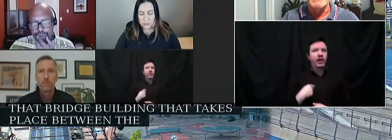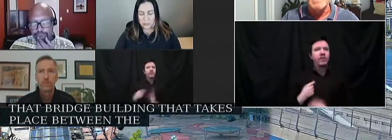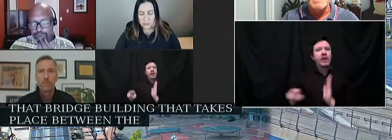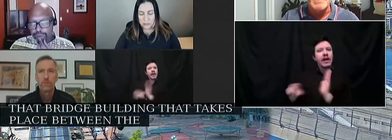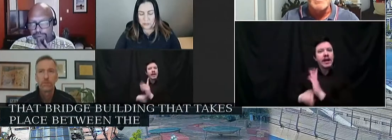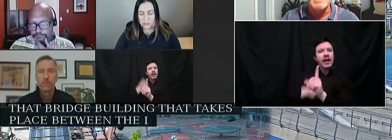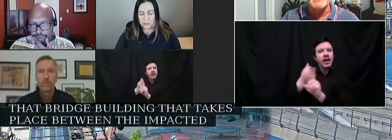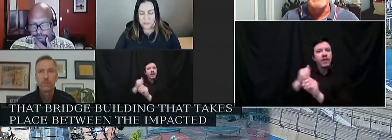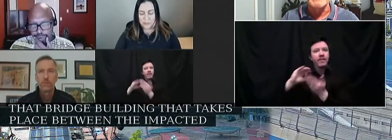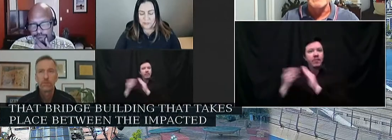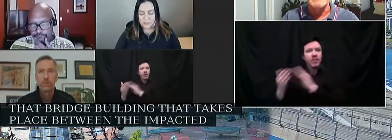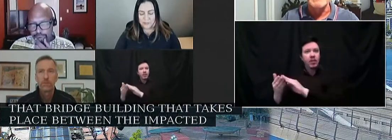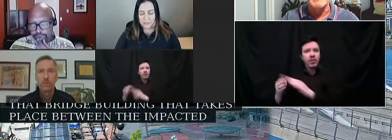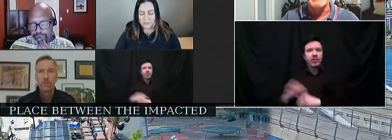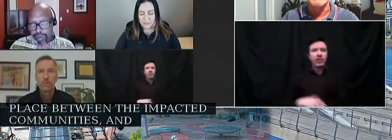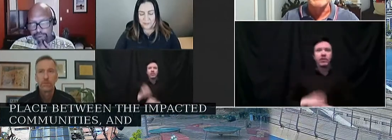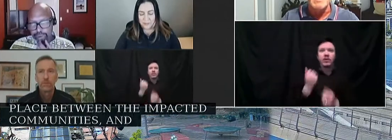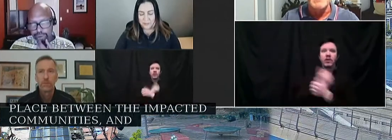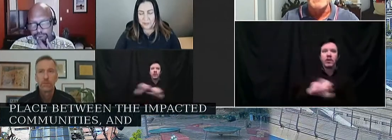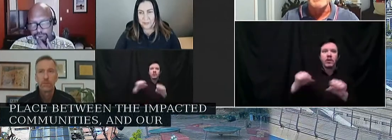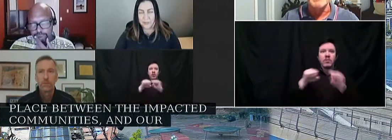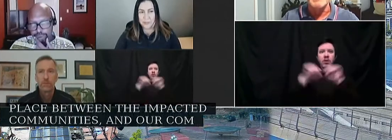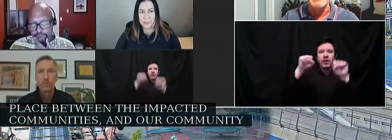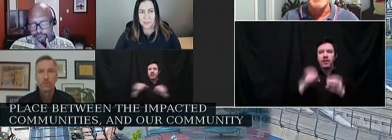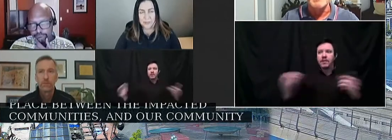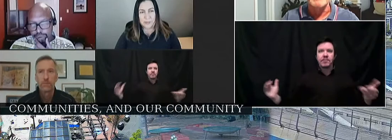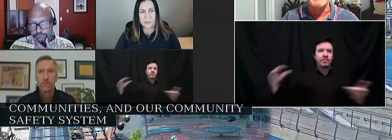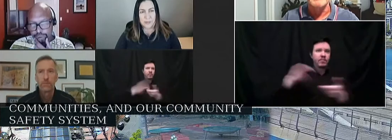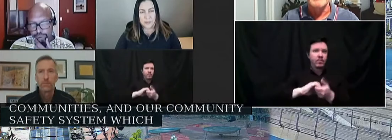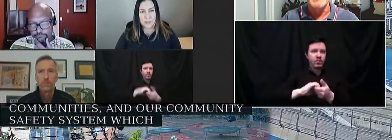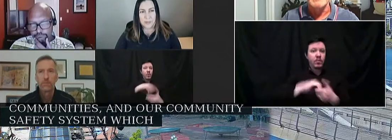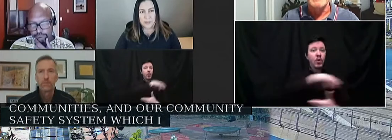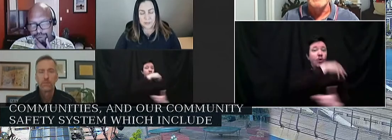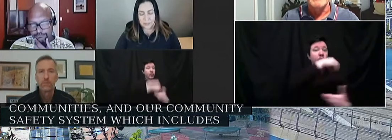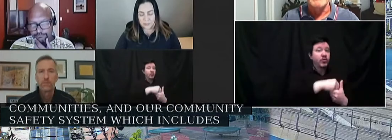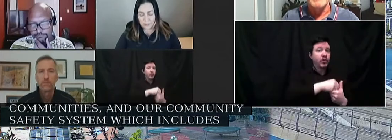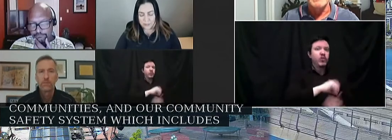and our community safety system, which includes our police bureau.